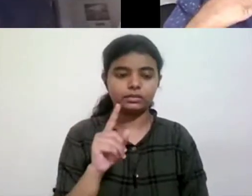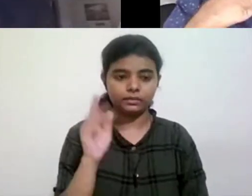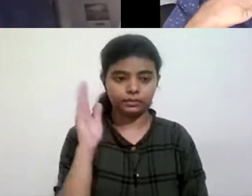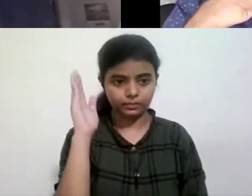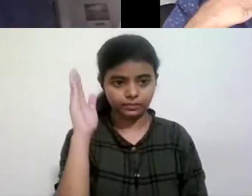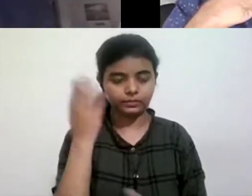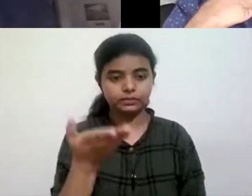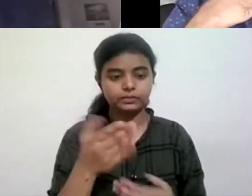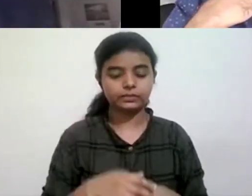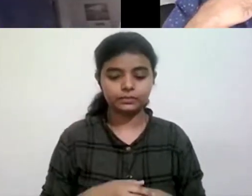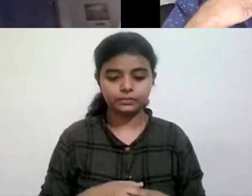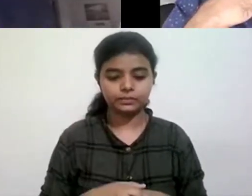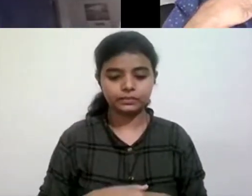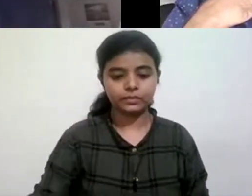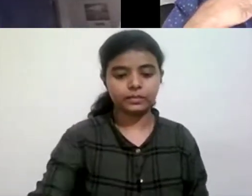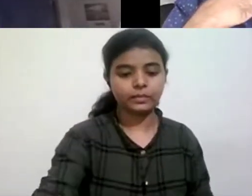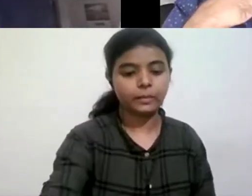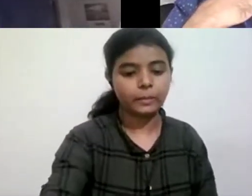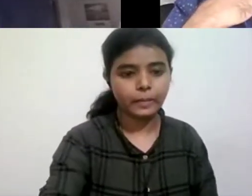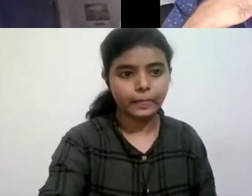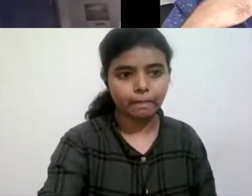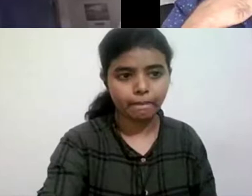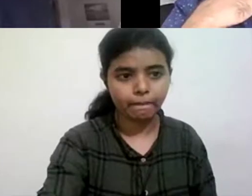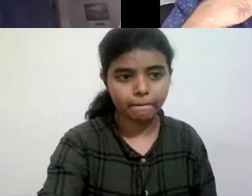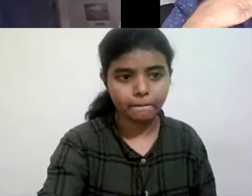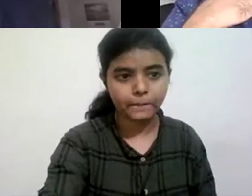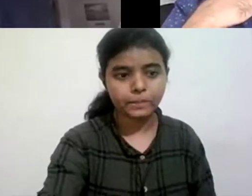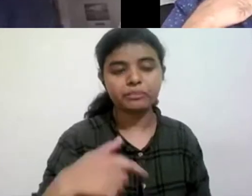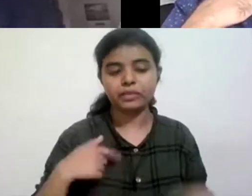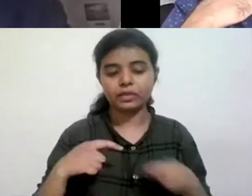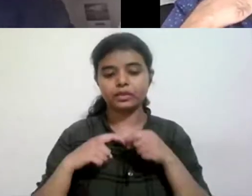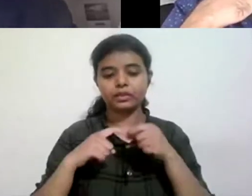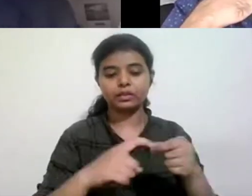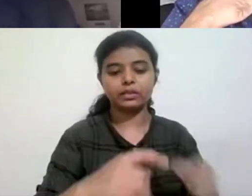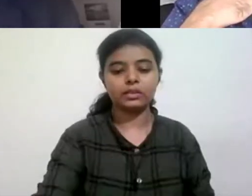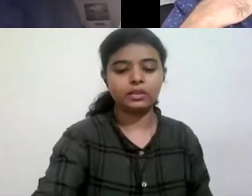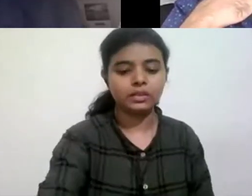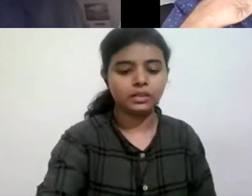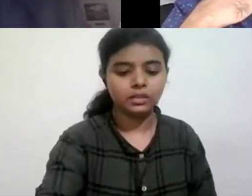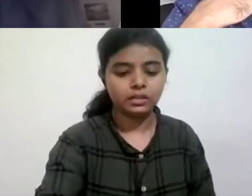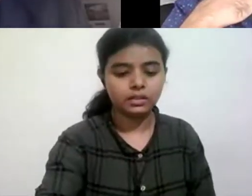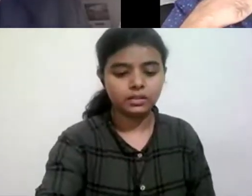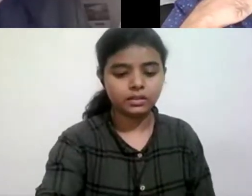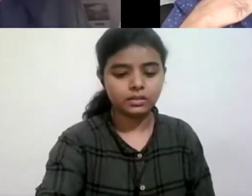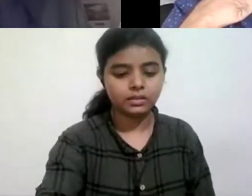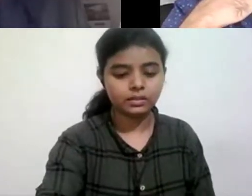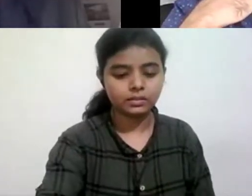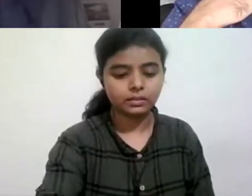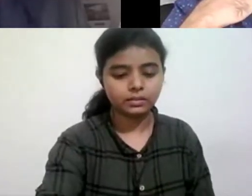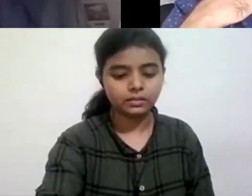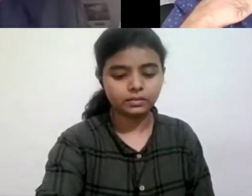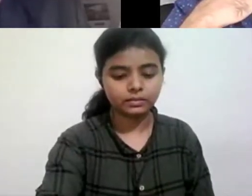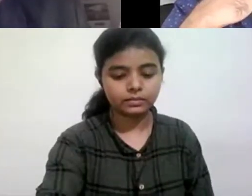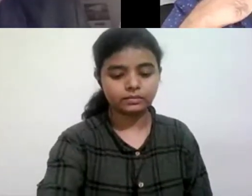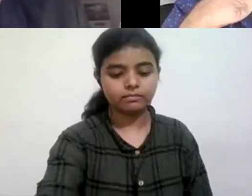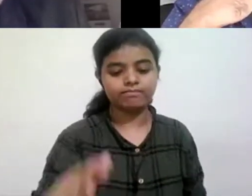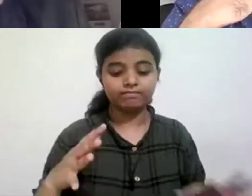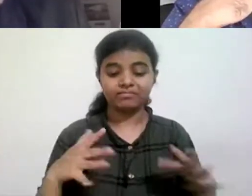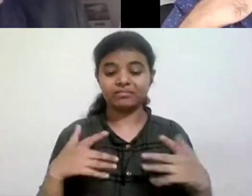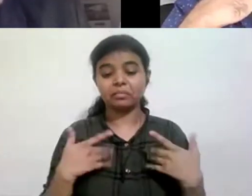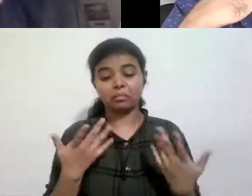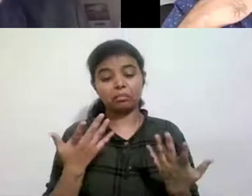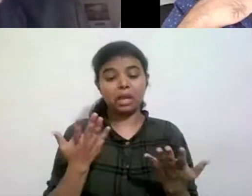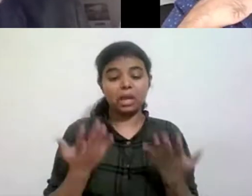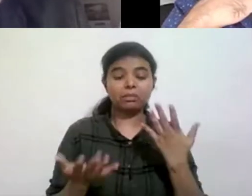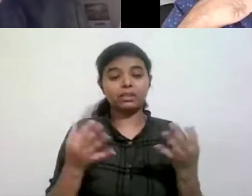and, uh, see, uh, my question is that basically, I want to, you know, it's, it's a, uh, quite a huge kind